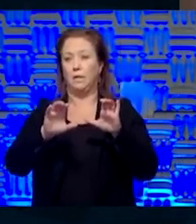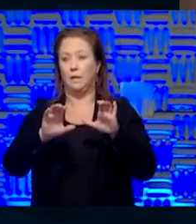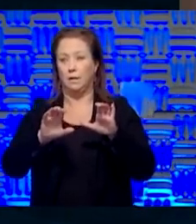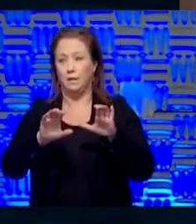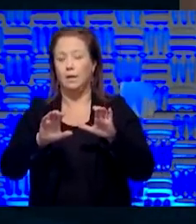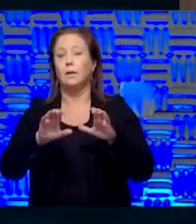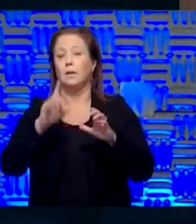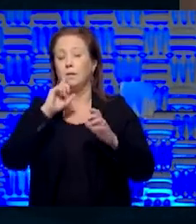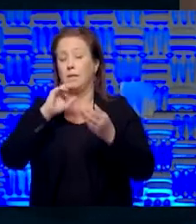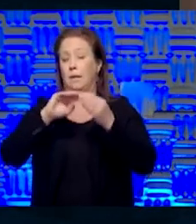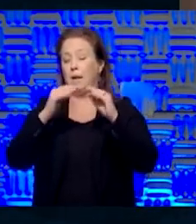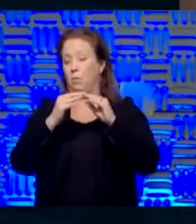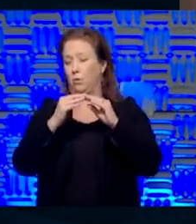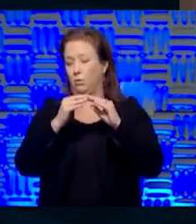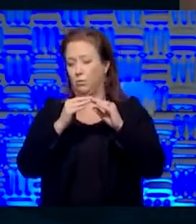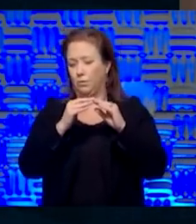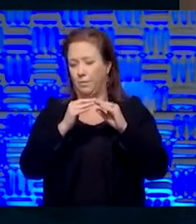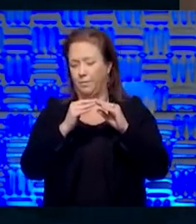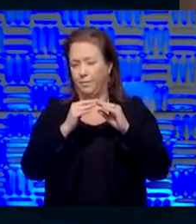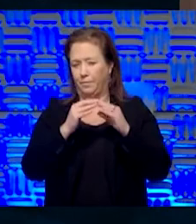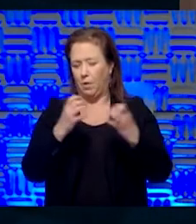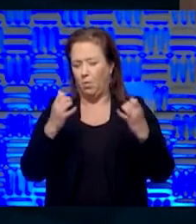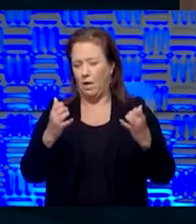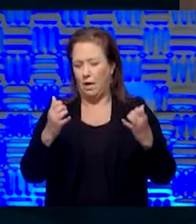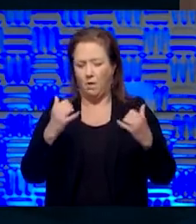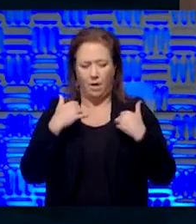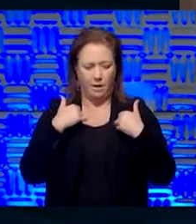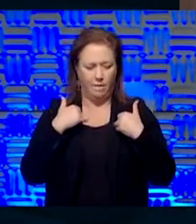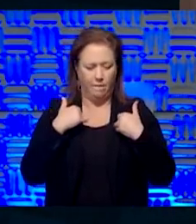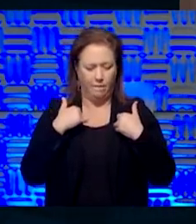to the current numbers. Uh, we currently have, uh,